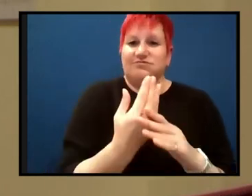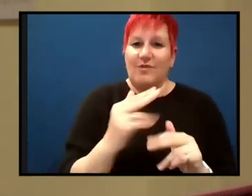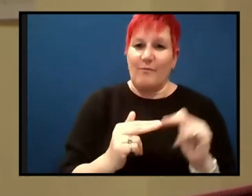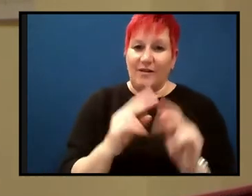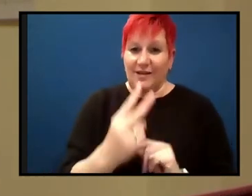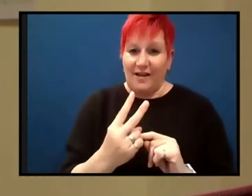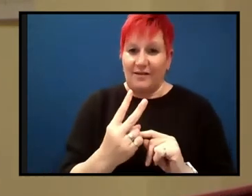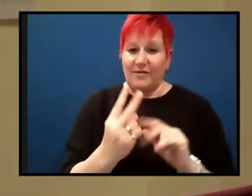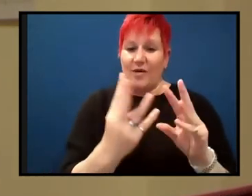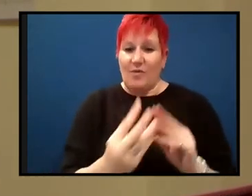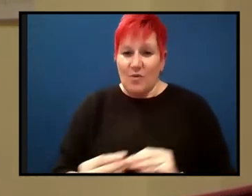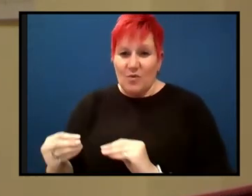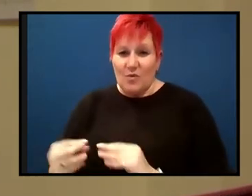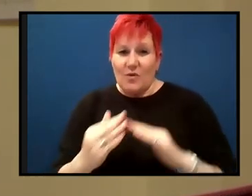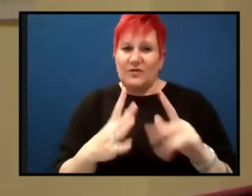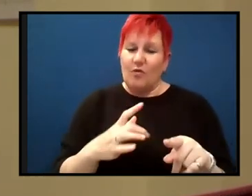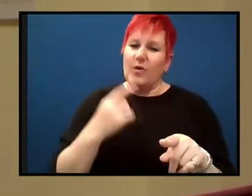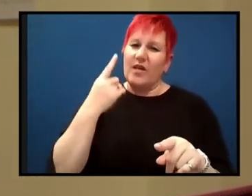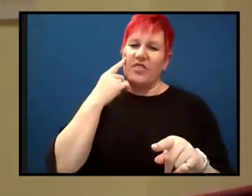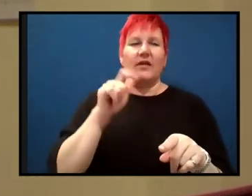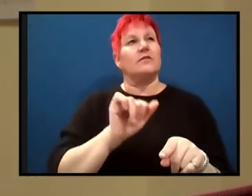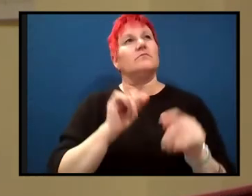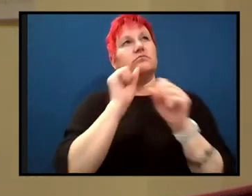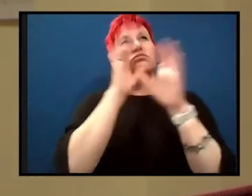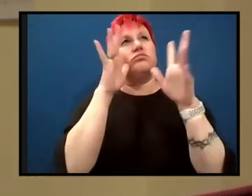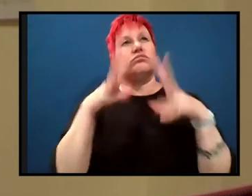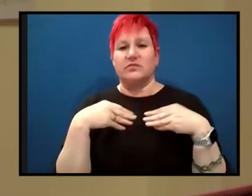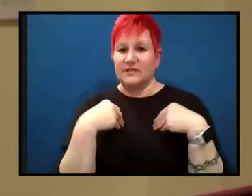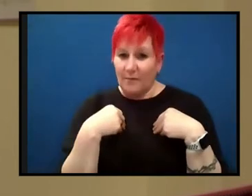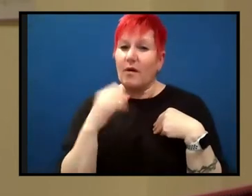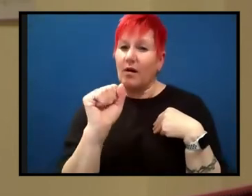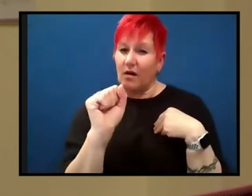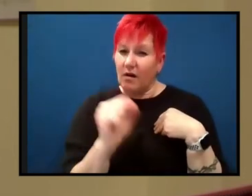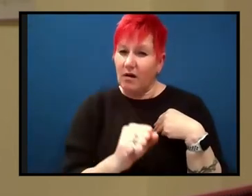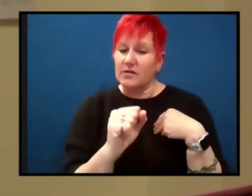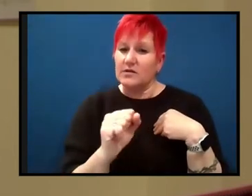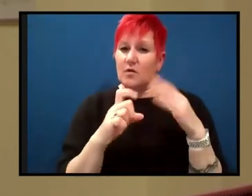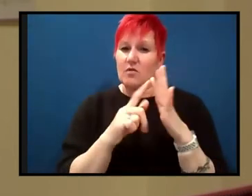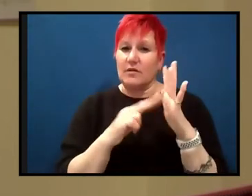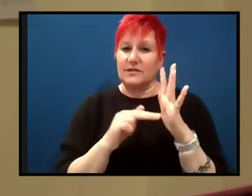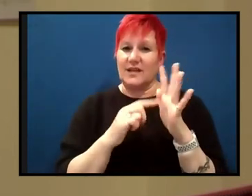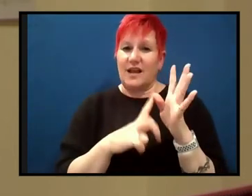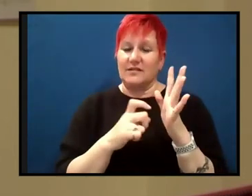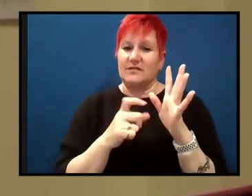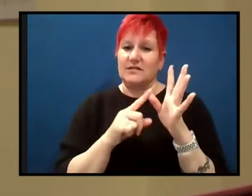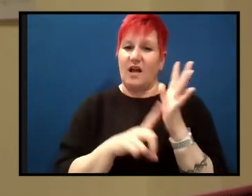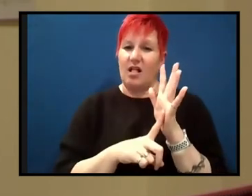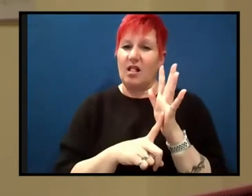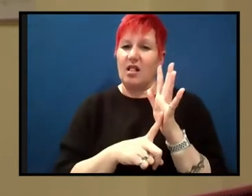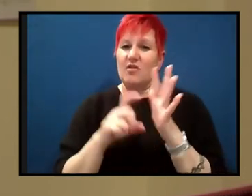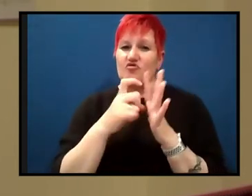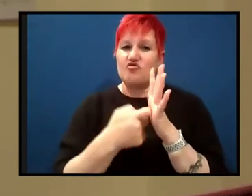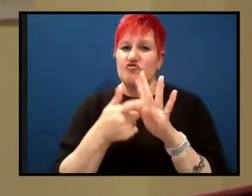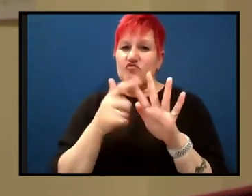continental drift is simply a consequence of it, because if you, if you run that, that conveyor belt backwards, it brings the